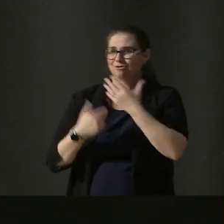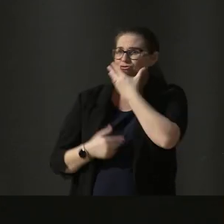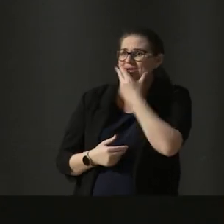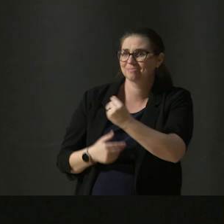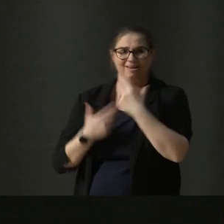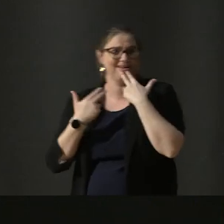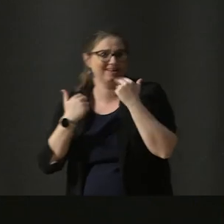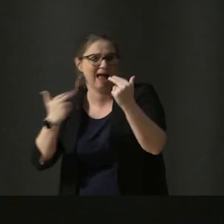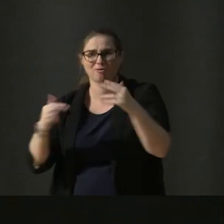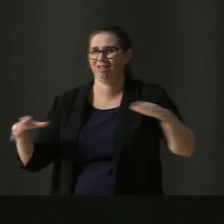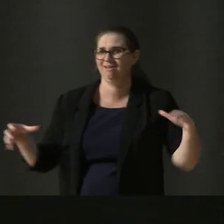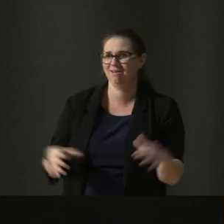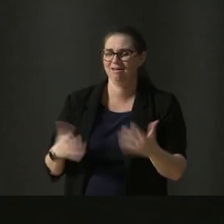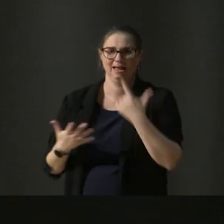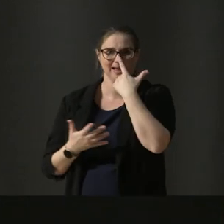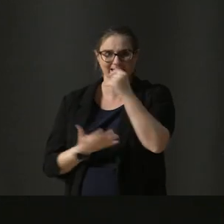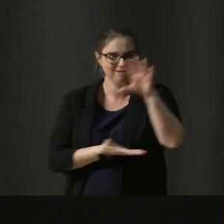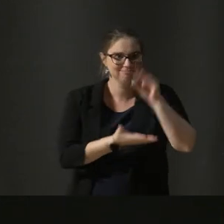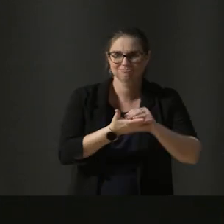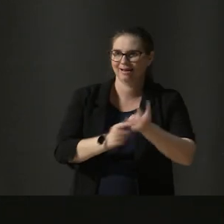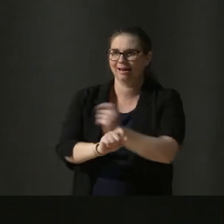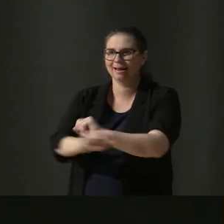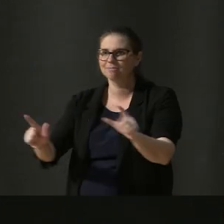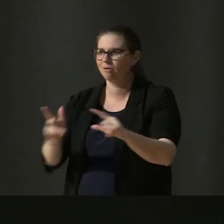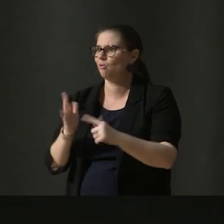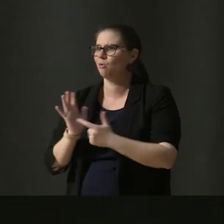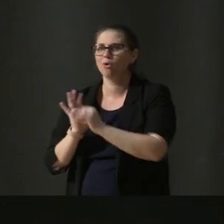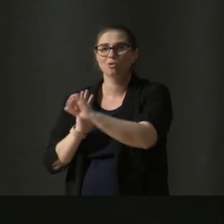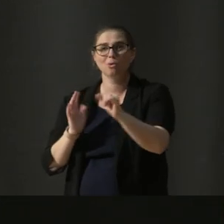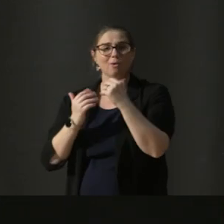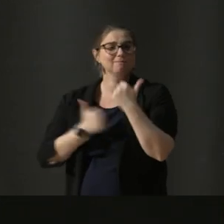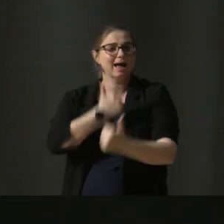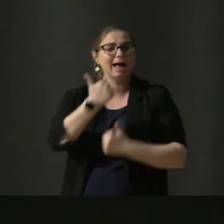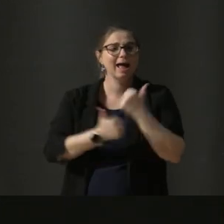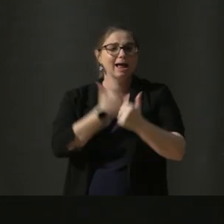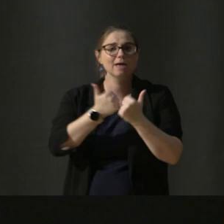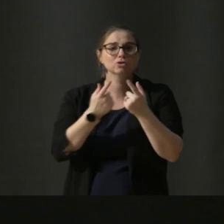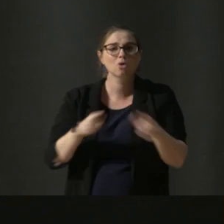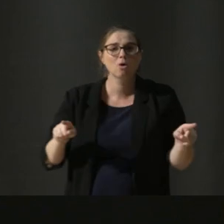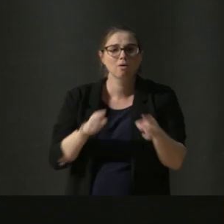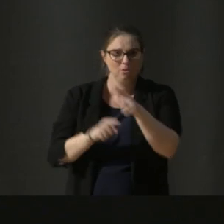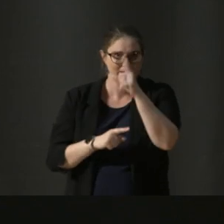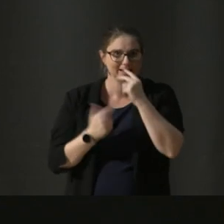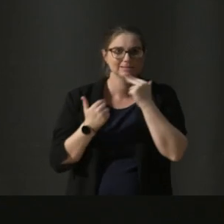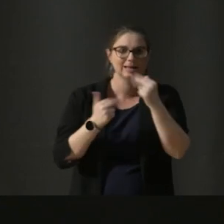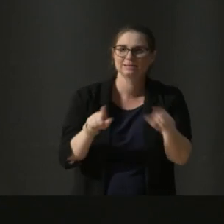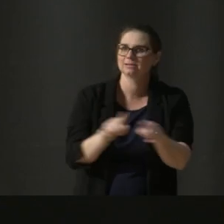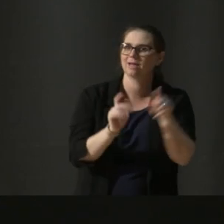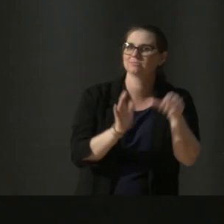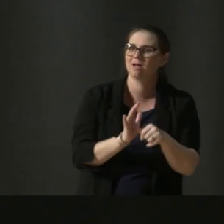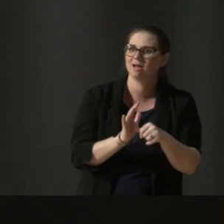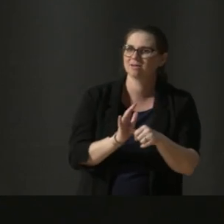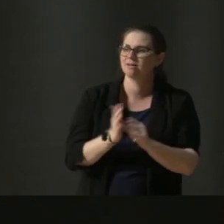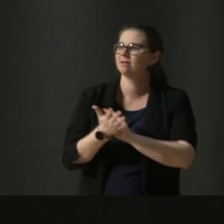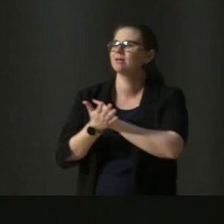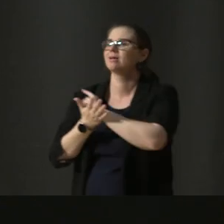friends at the end of the year. Record the chorus of your favorite song while singing and playing at the same time. One day you'll get to look